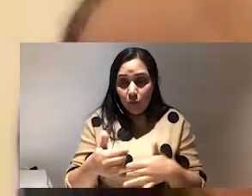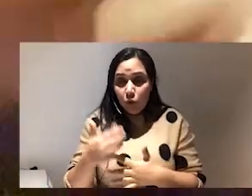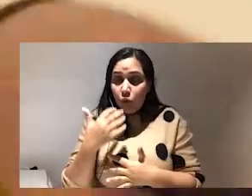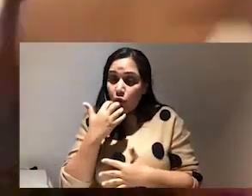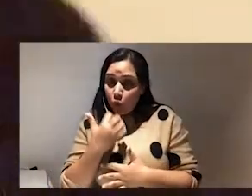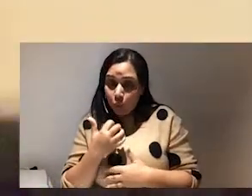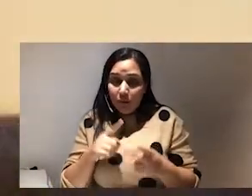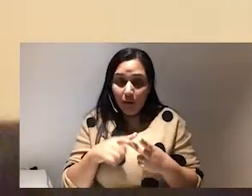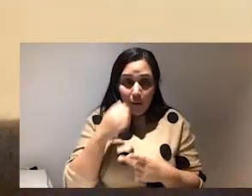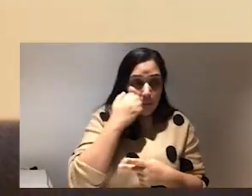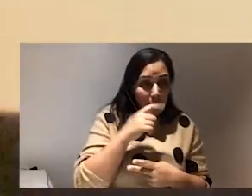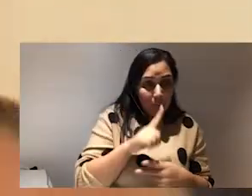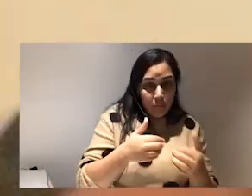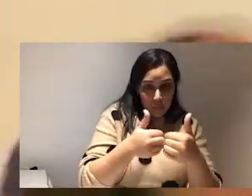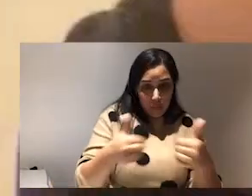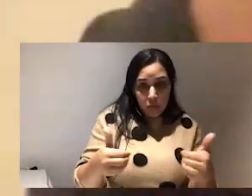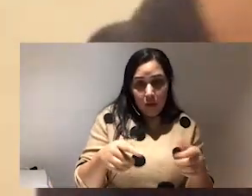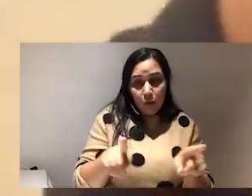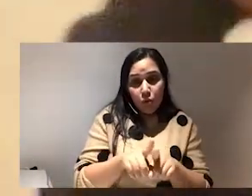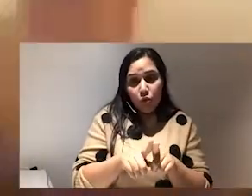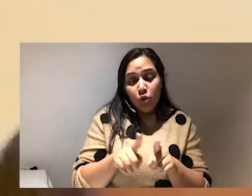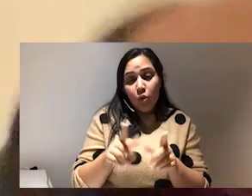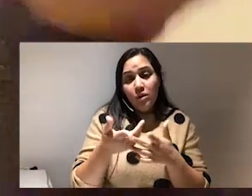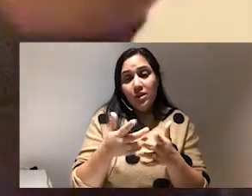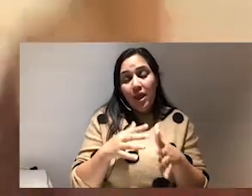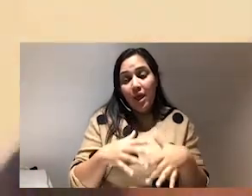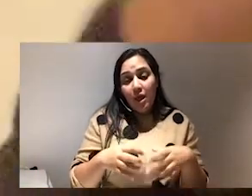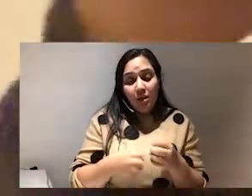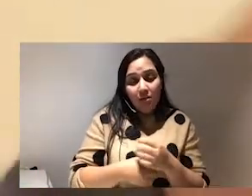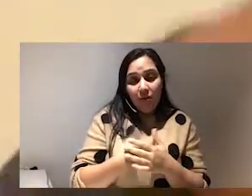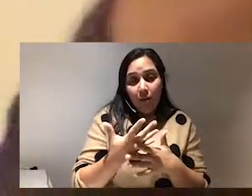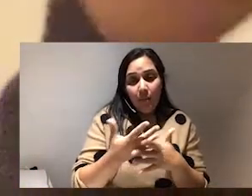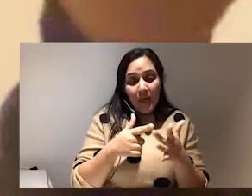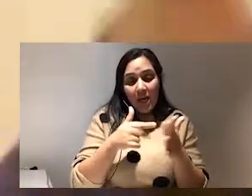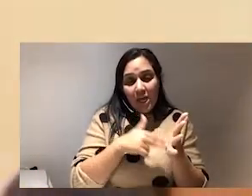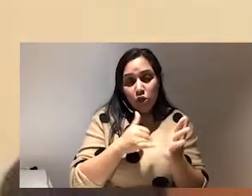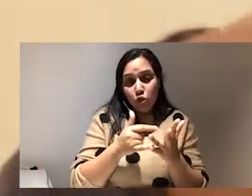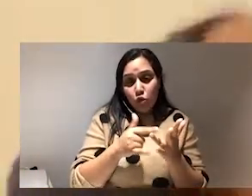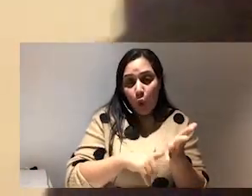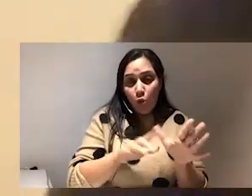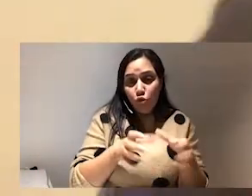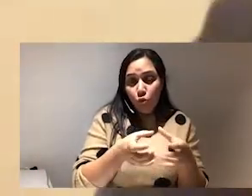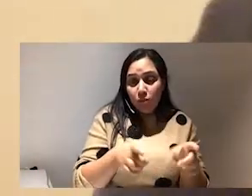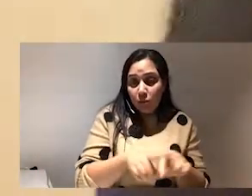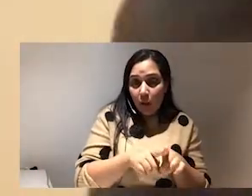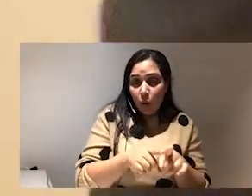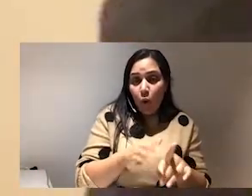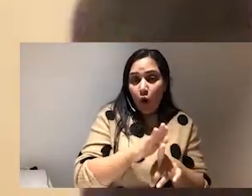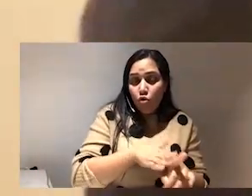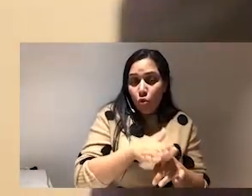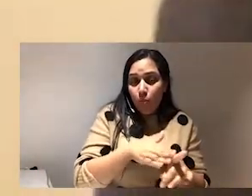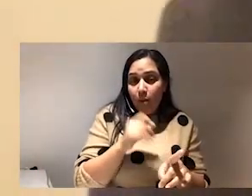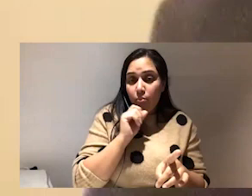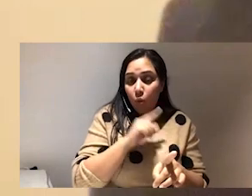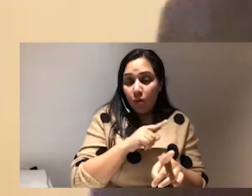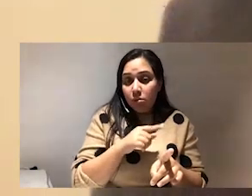and a lot of this is funding insult groups as well who are grooming boys as young as 13 eight so we have to